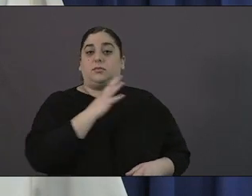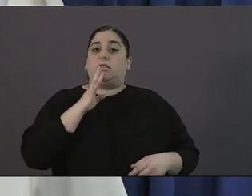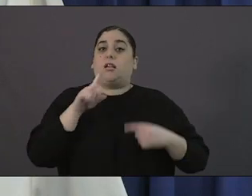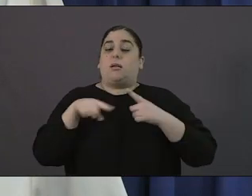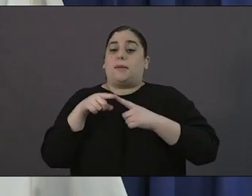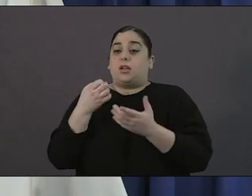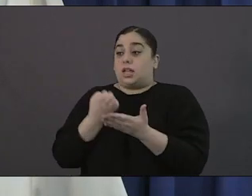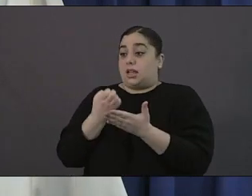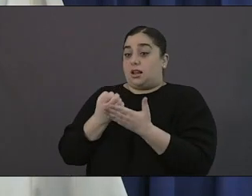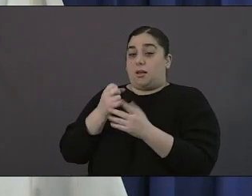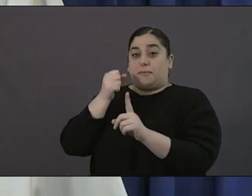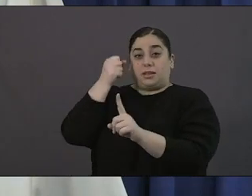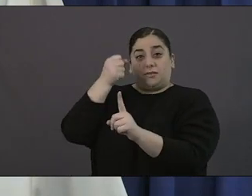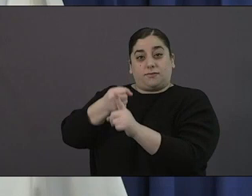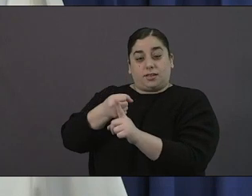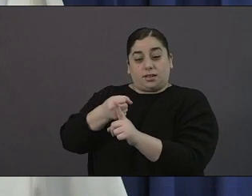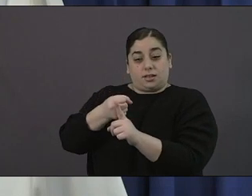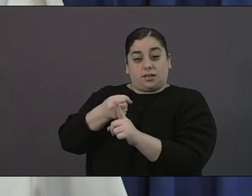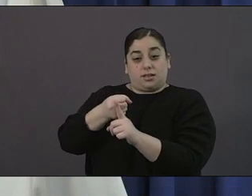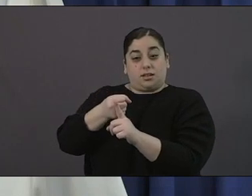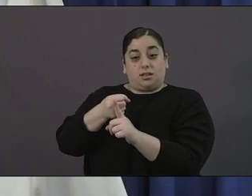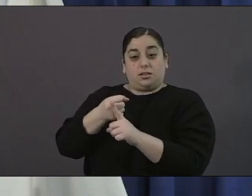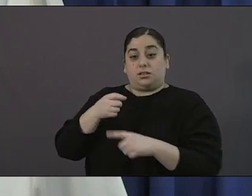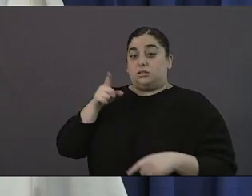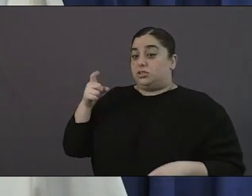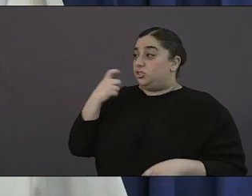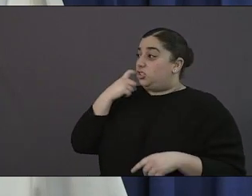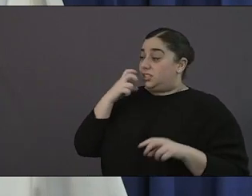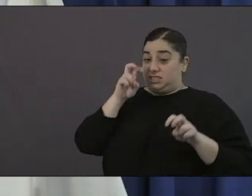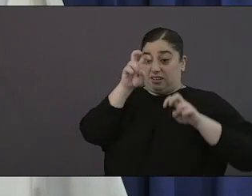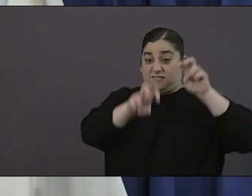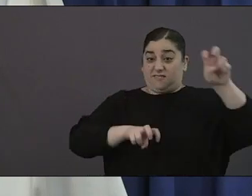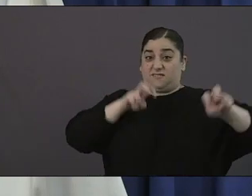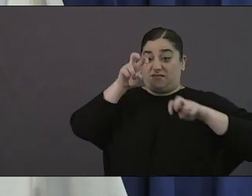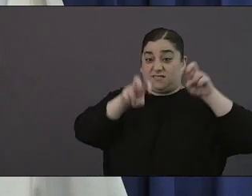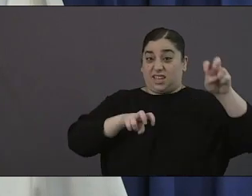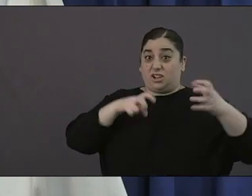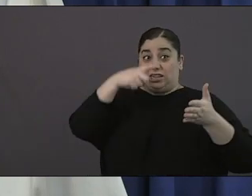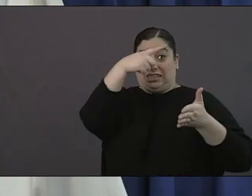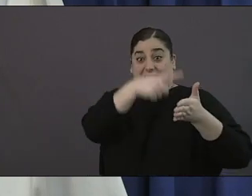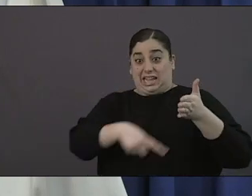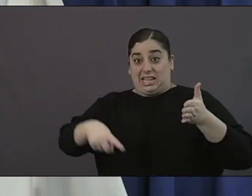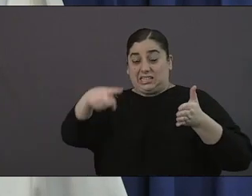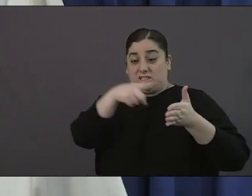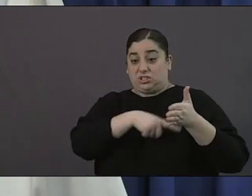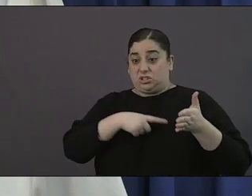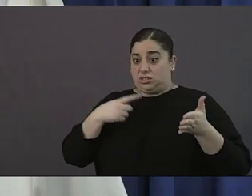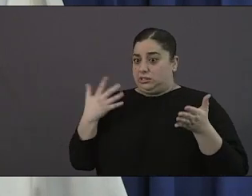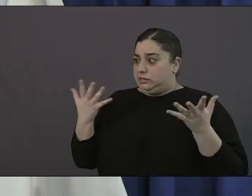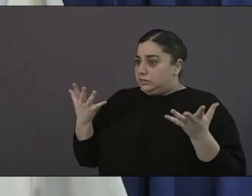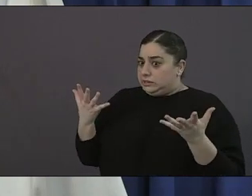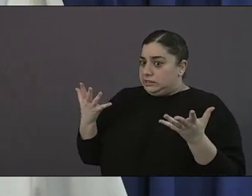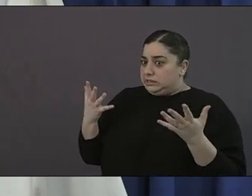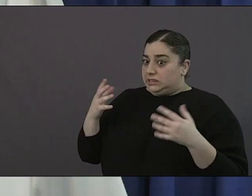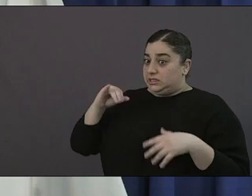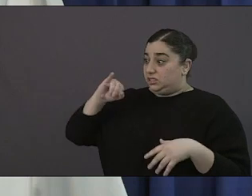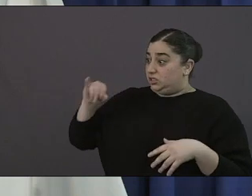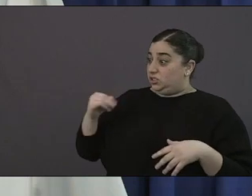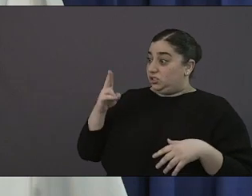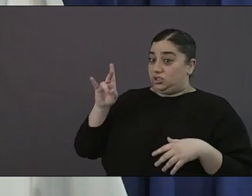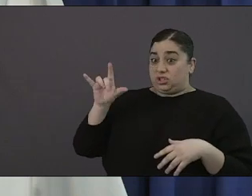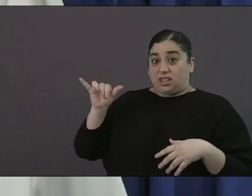city events for the summer like fourth of july celebrations and comic-con yeah no great question kasha and look as we prepare for